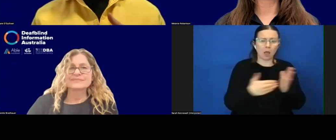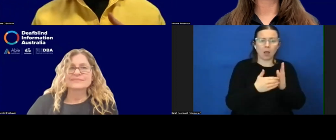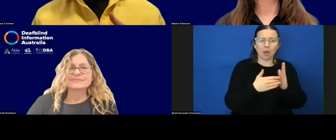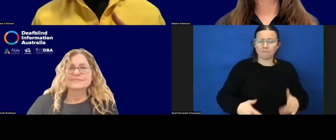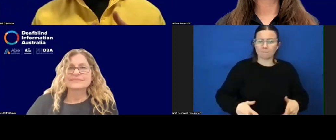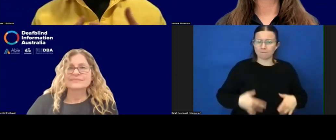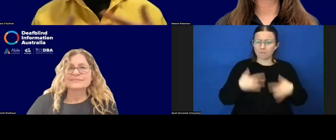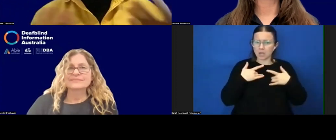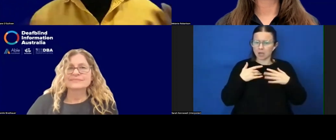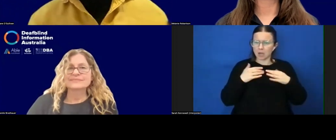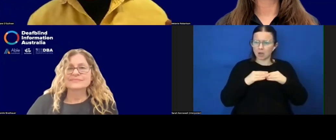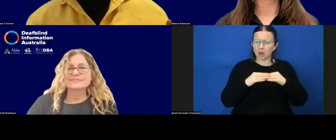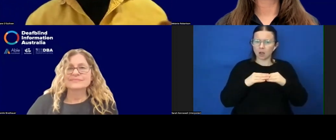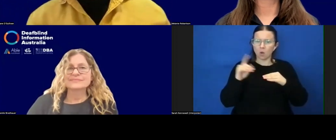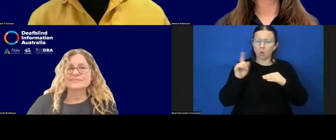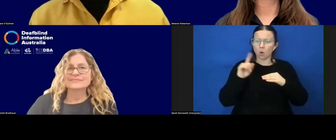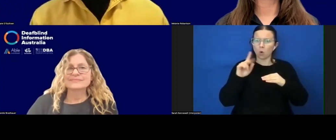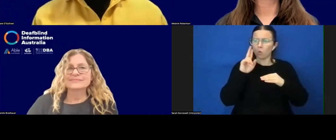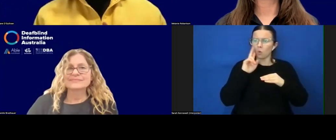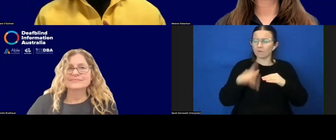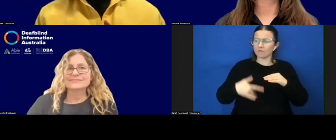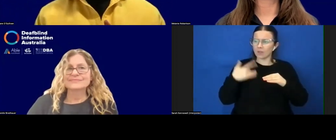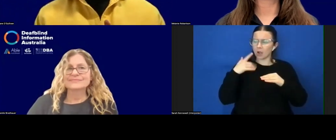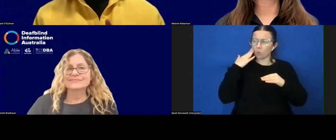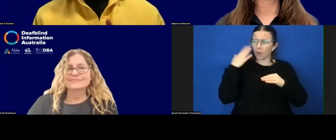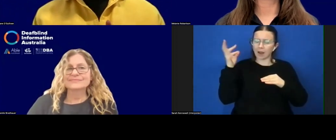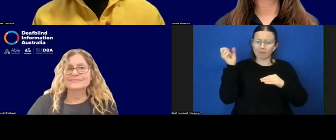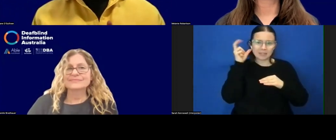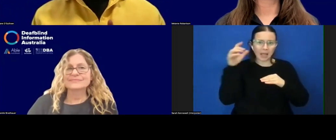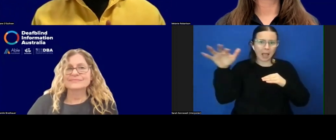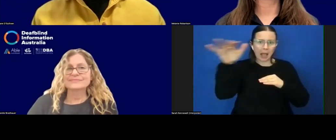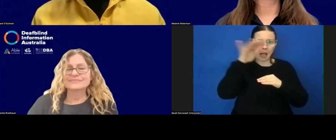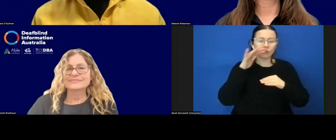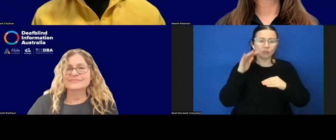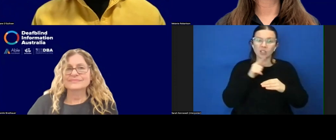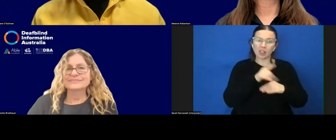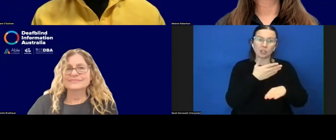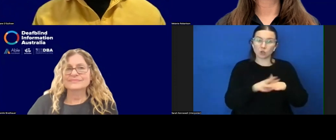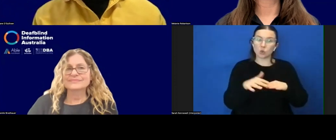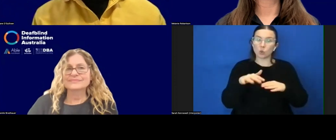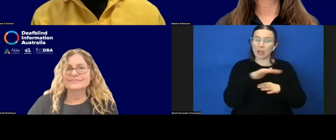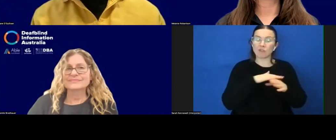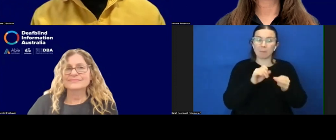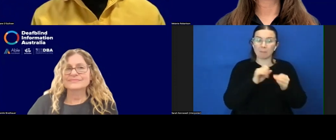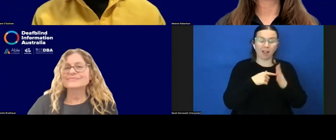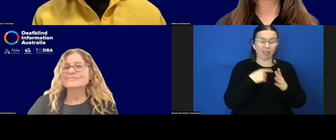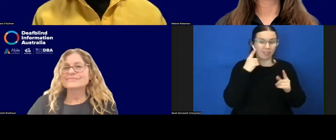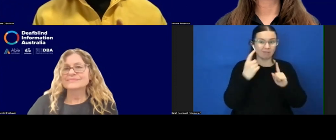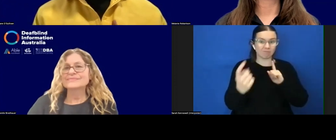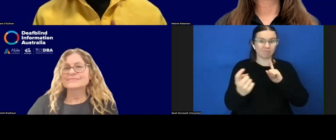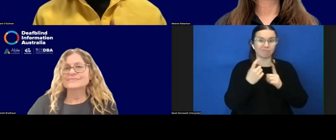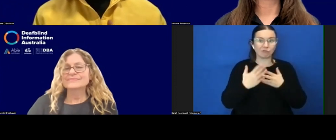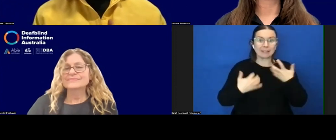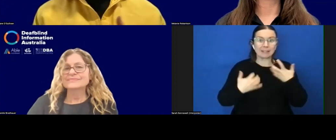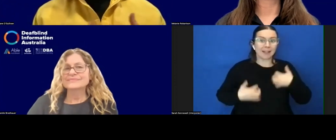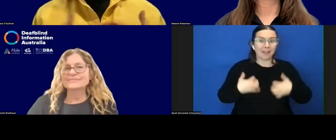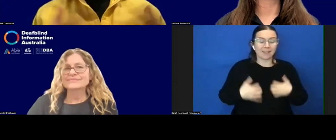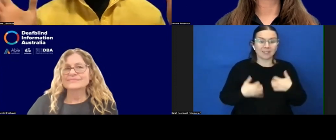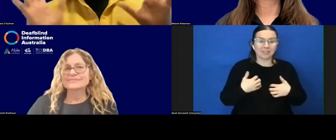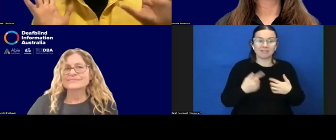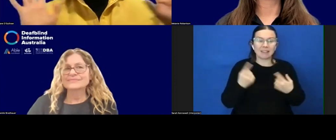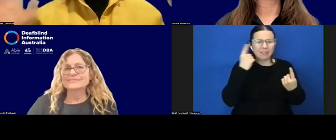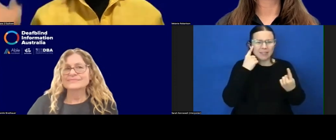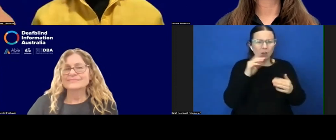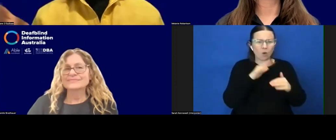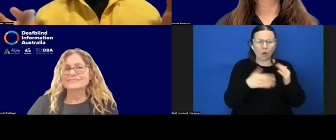3d potentially with technology? Uh, it's a new area, but I think it's exciting, um, to think about how you might